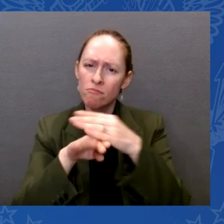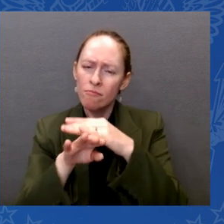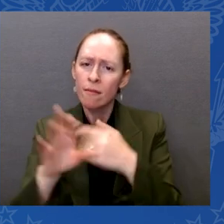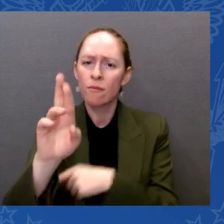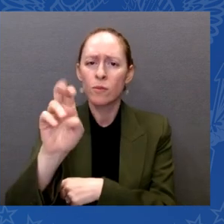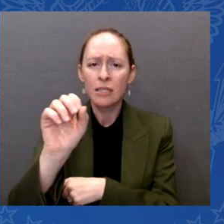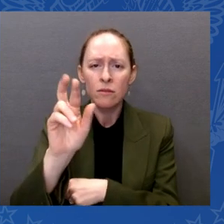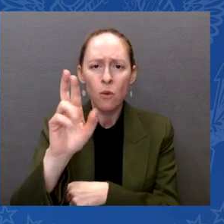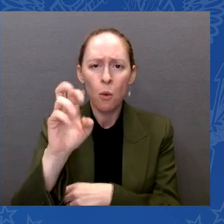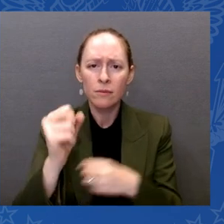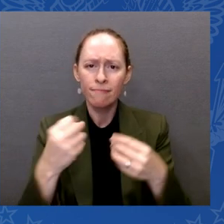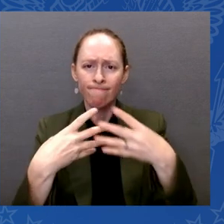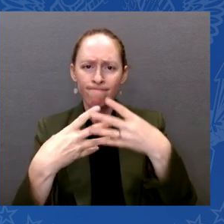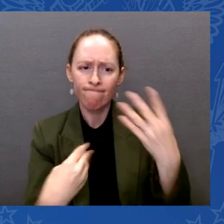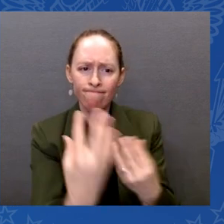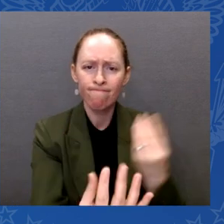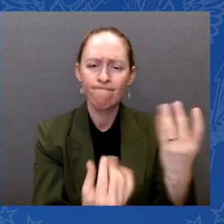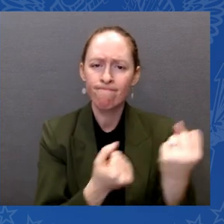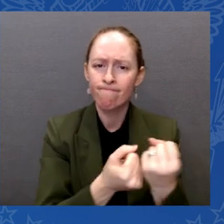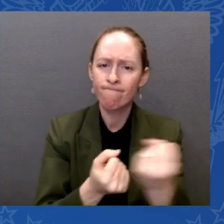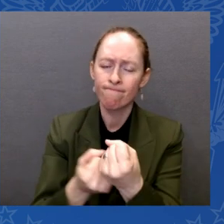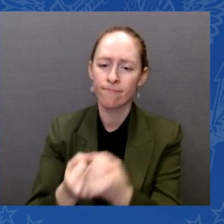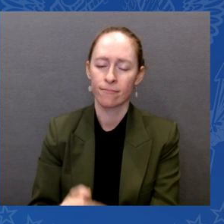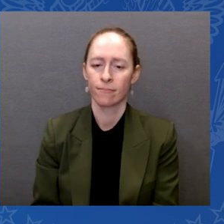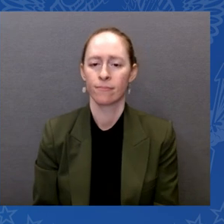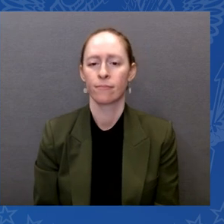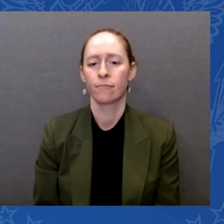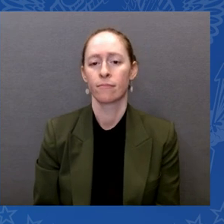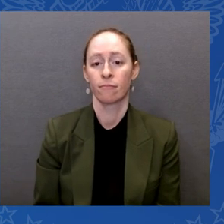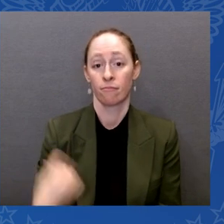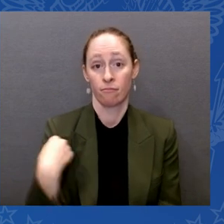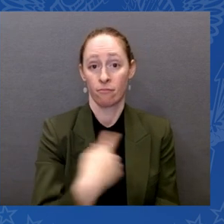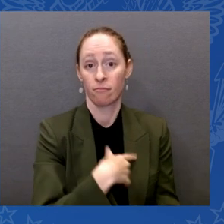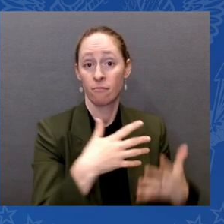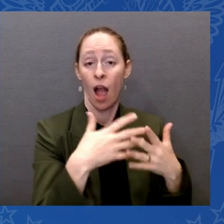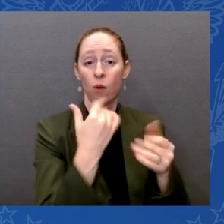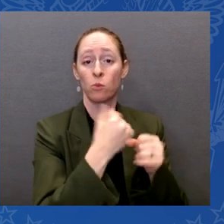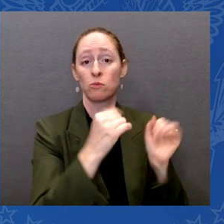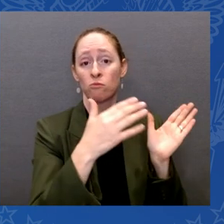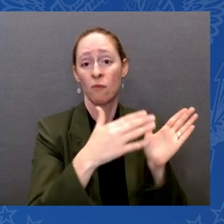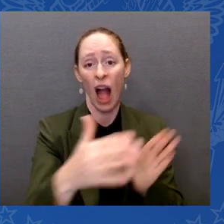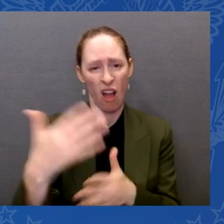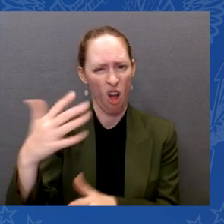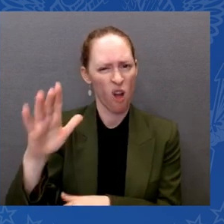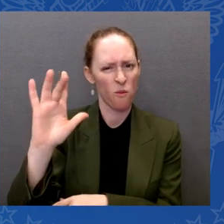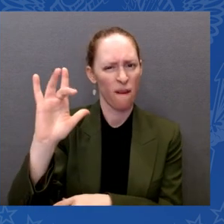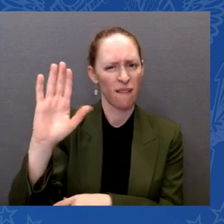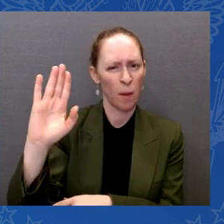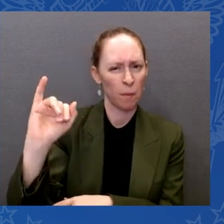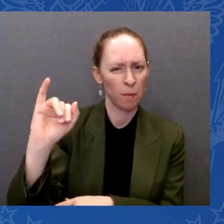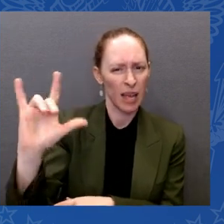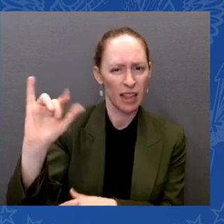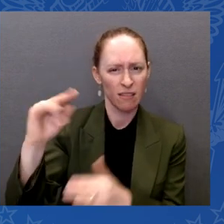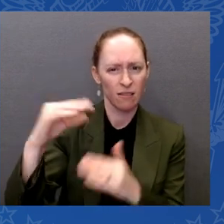provided $25 billion to states to expand home and community-based services under Medicaid.